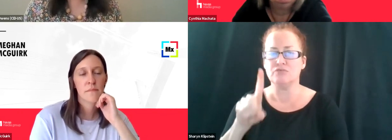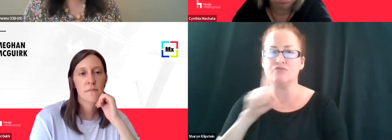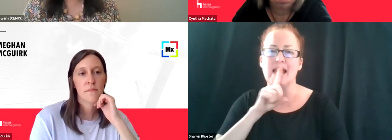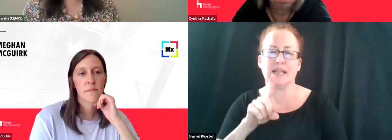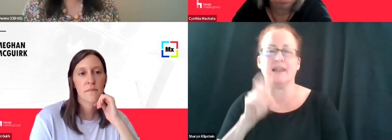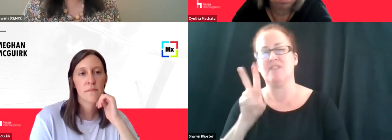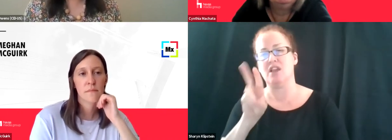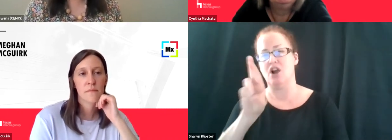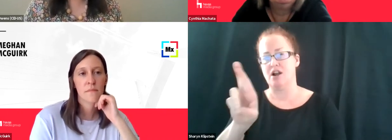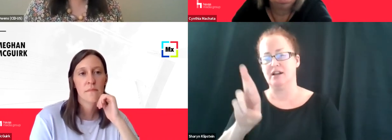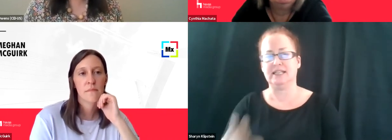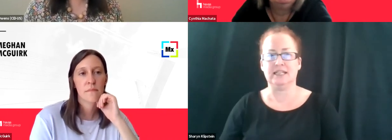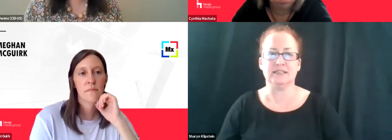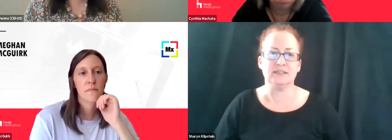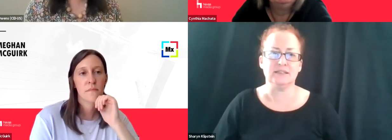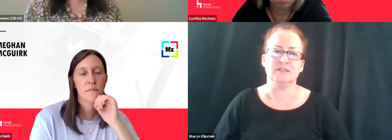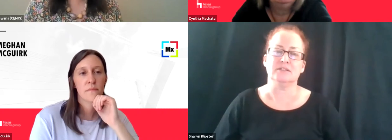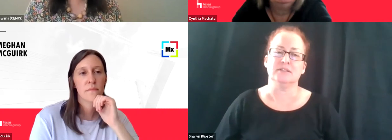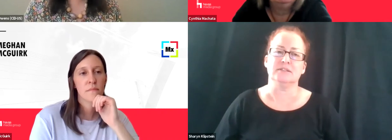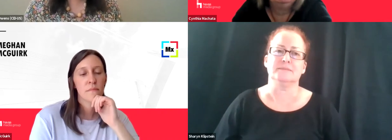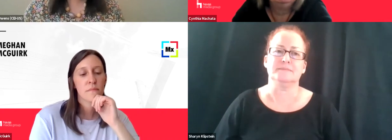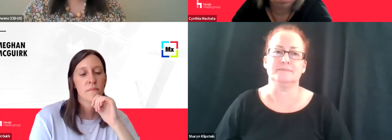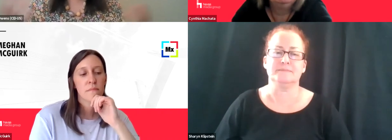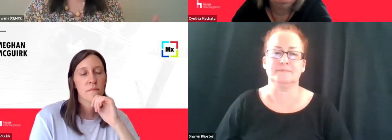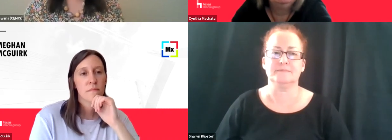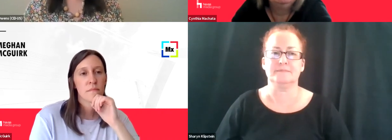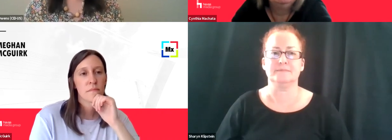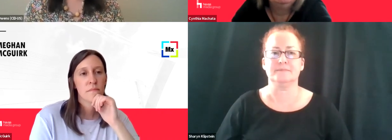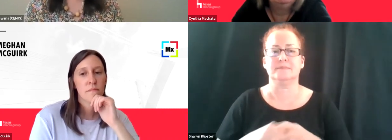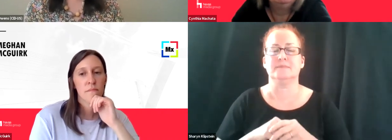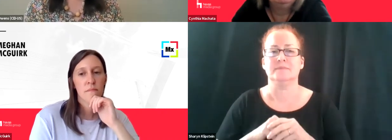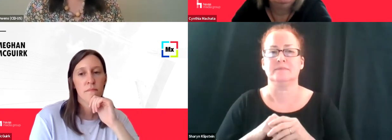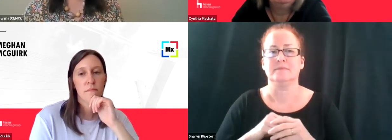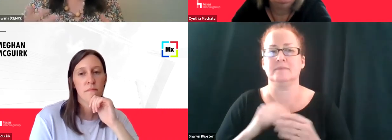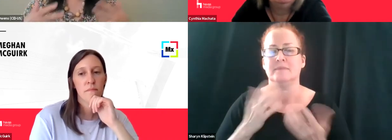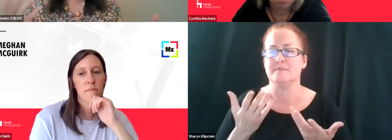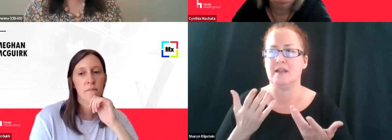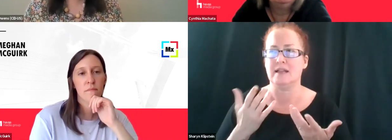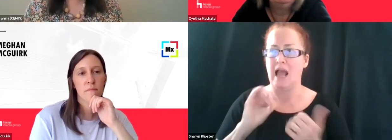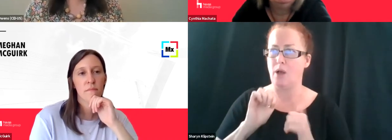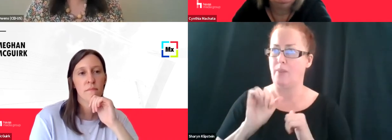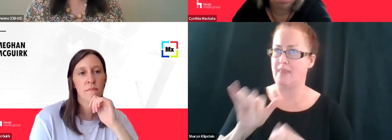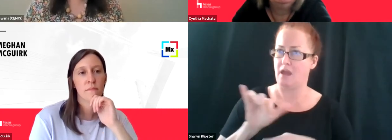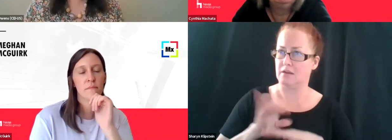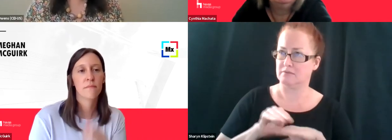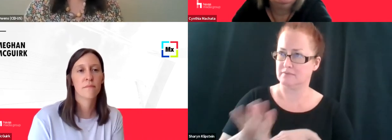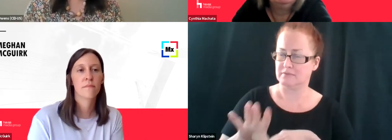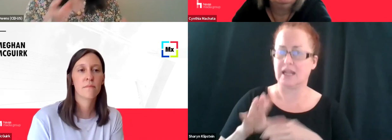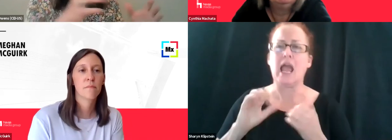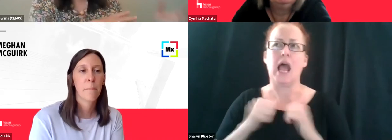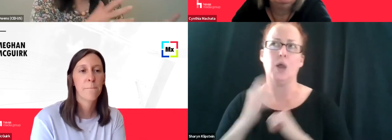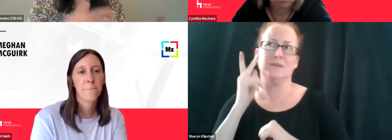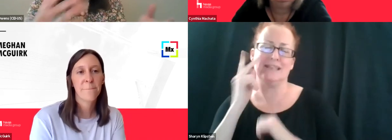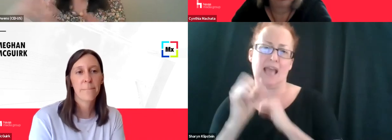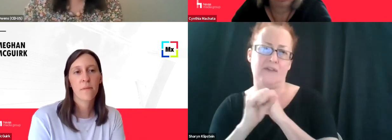Well, actually I think augmented reality and the role that might play in the way we might come across ads or,